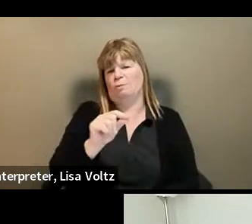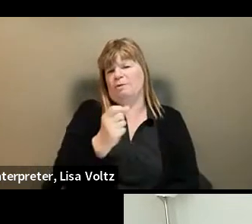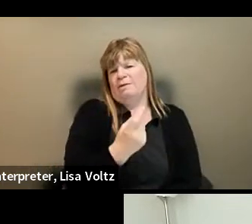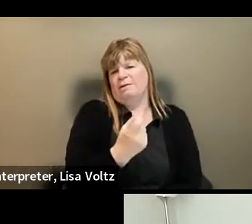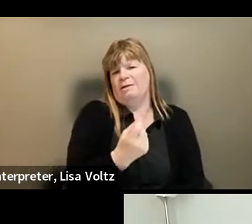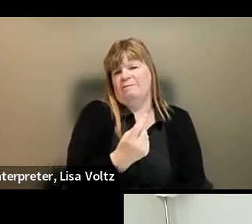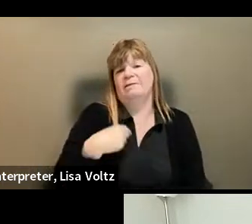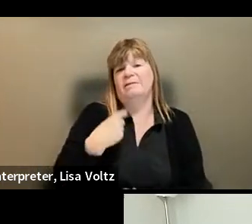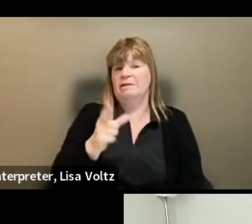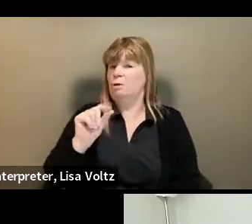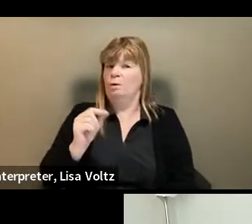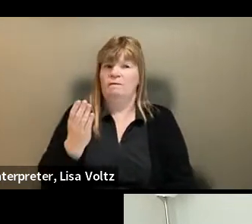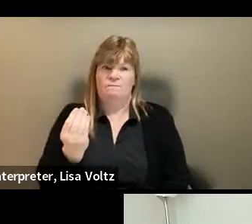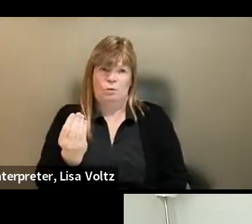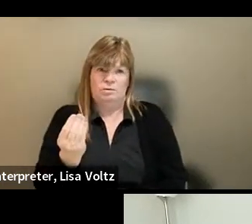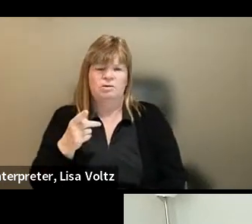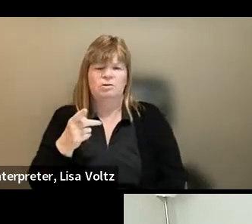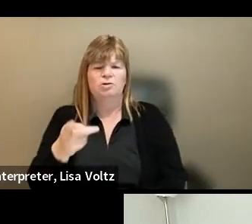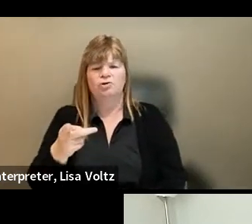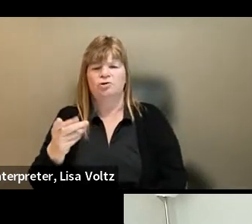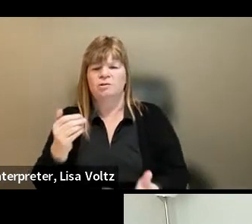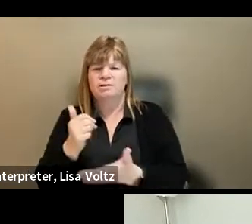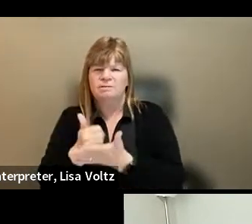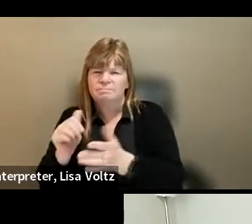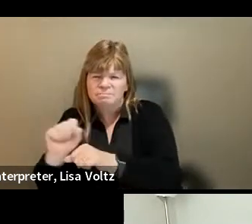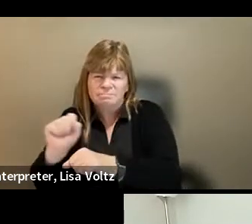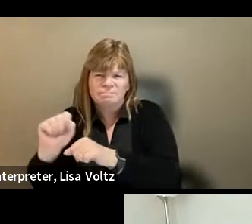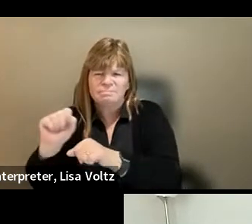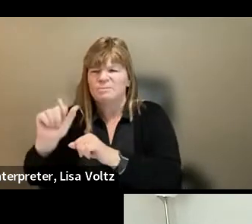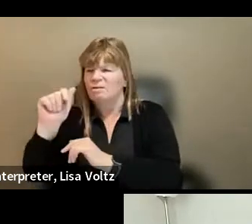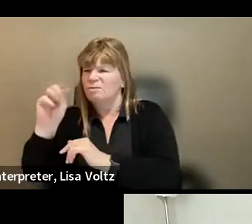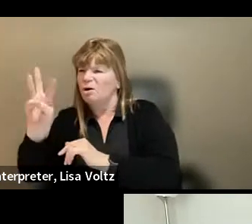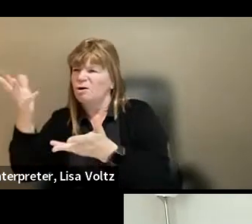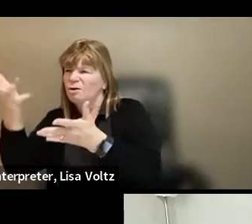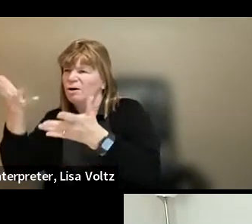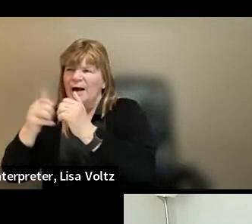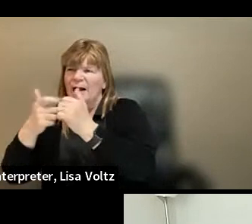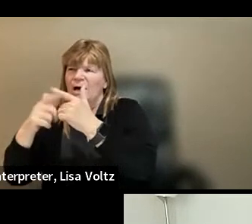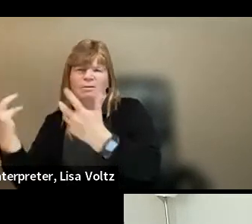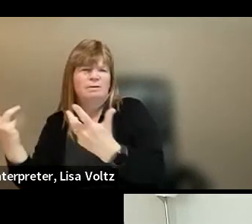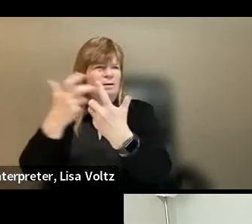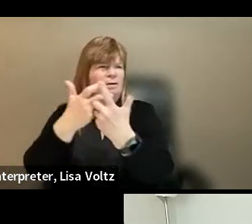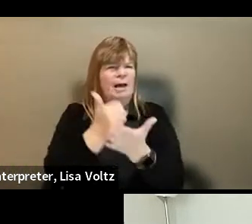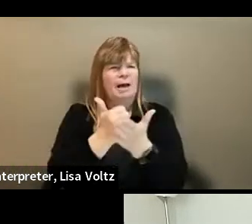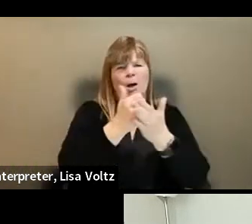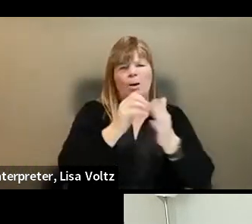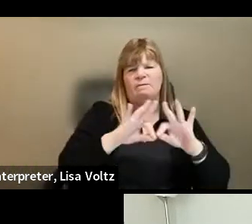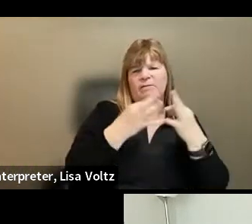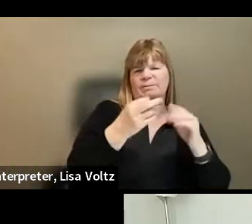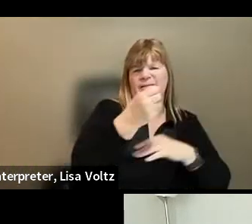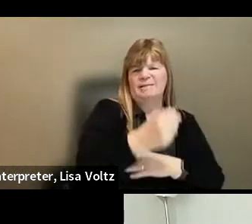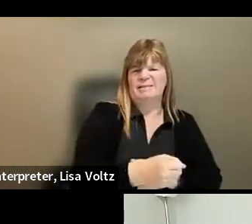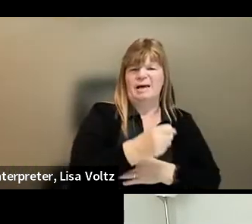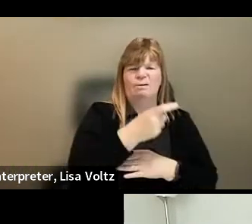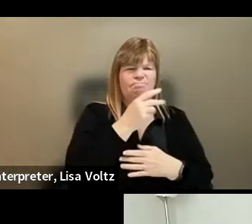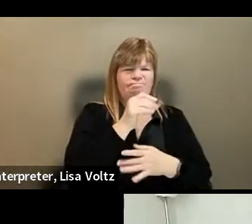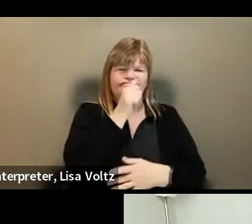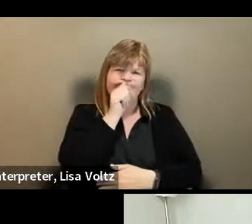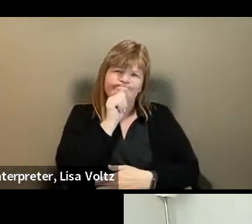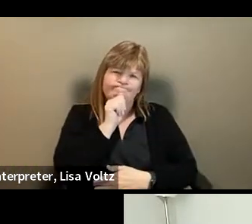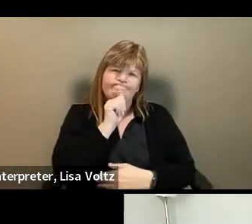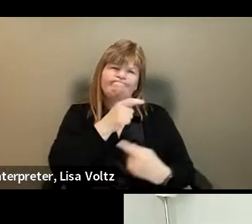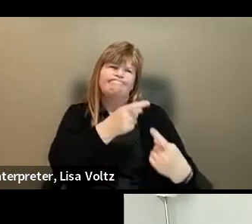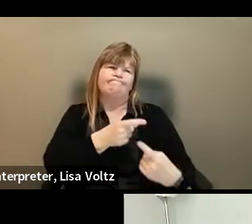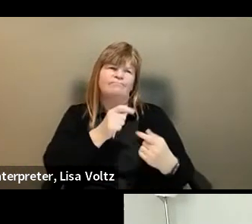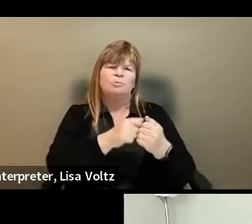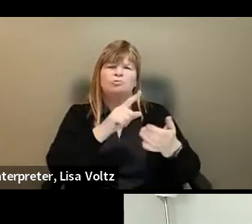Since 2014, she has leveraged the power of the law to help families in the South suffering from discrimination at work and to advance more family